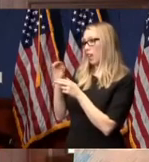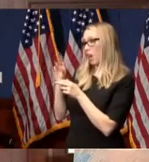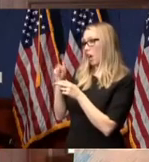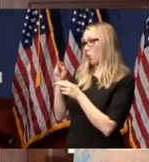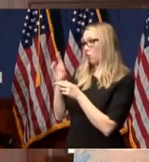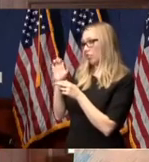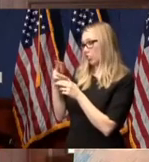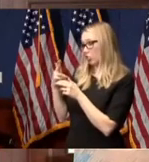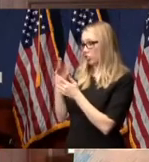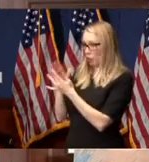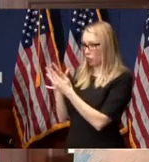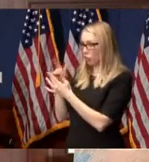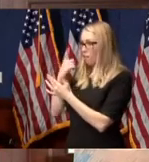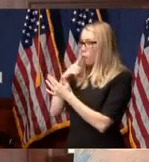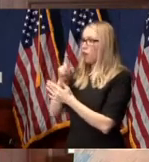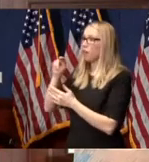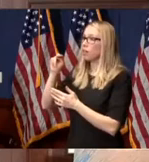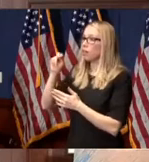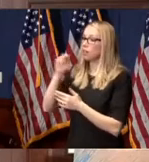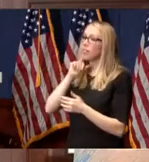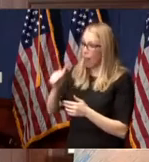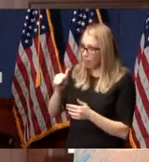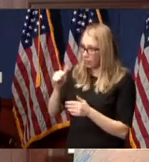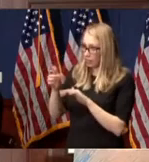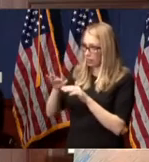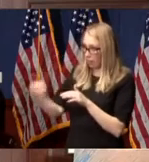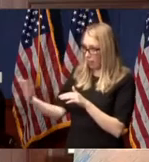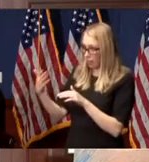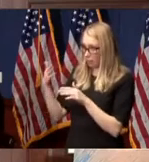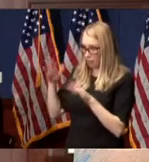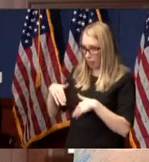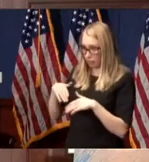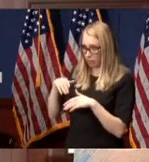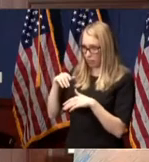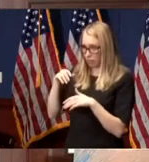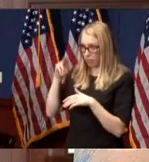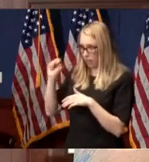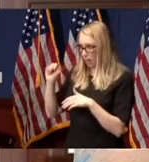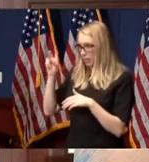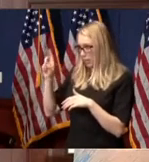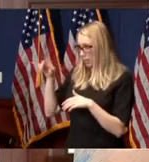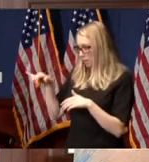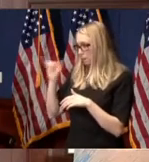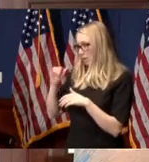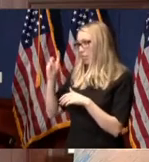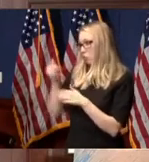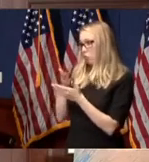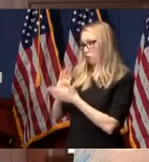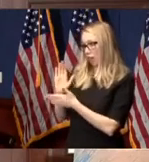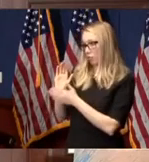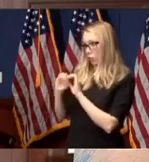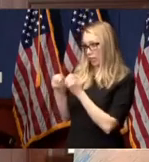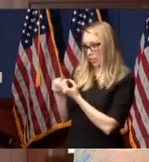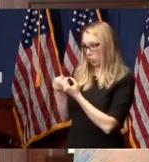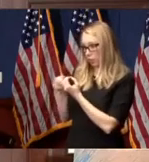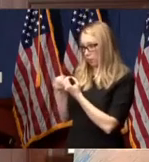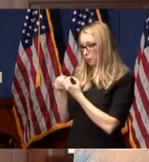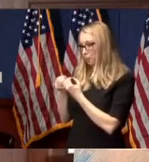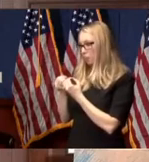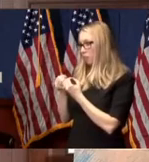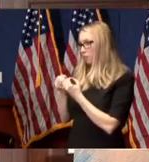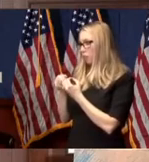Not Dead Yet. Okay, Not Dead Yet is a disability rights organization, premier organization,